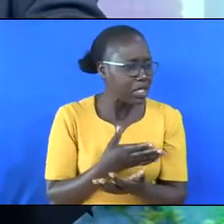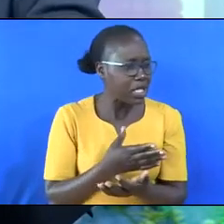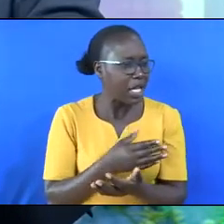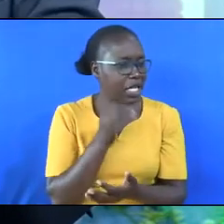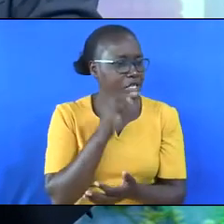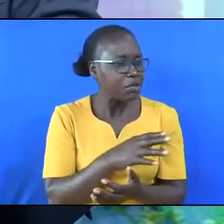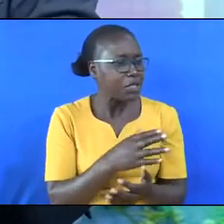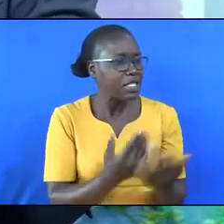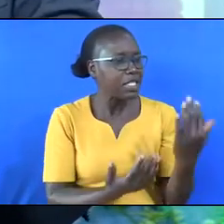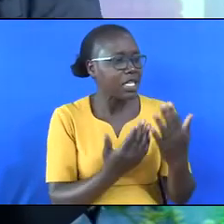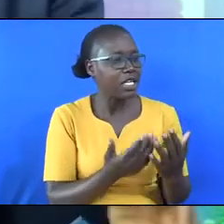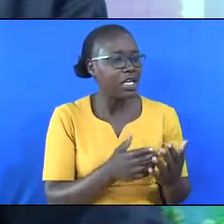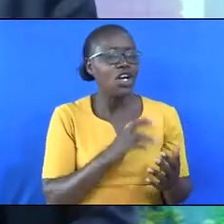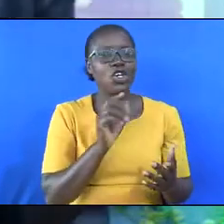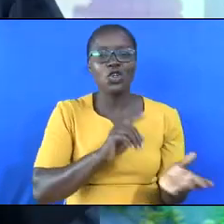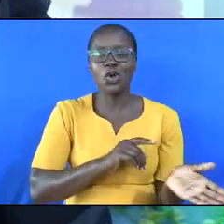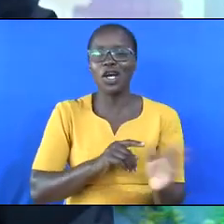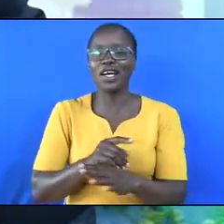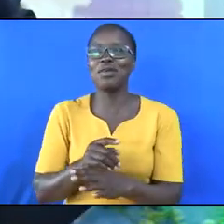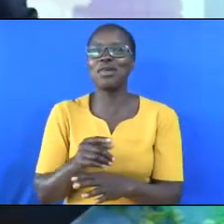and there's no coming back.